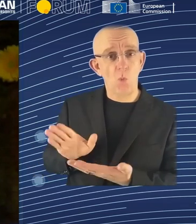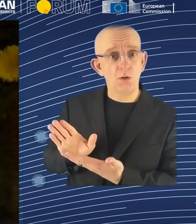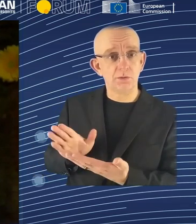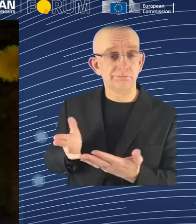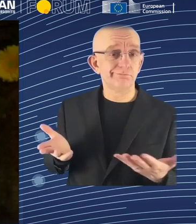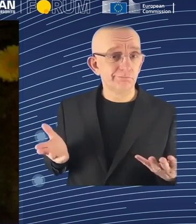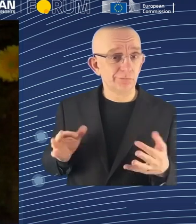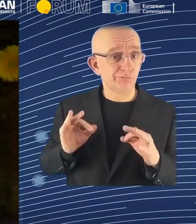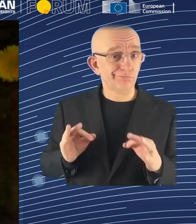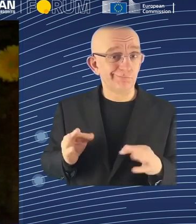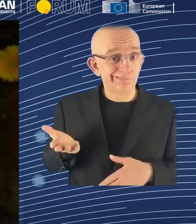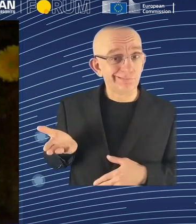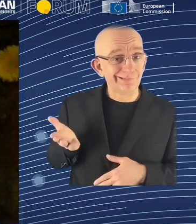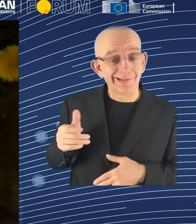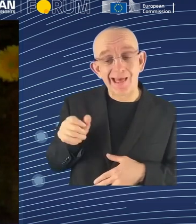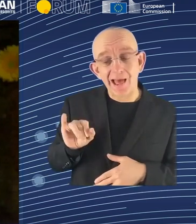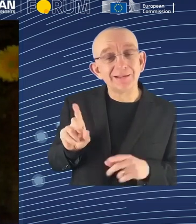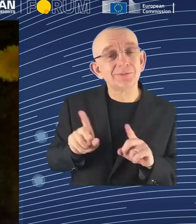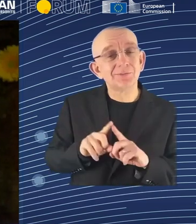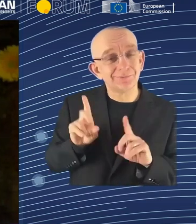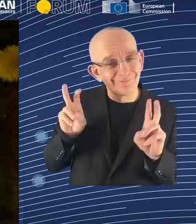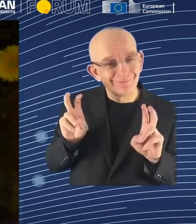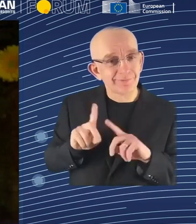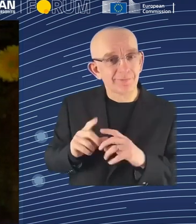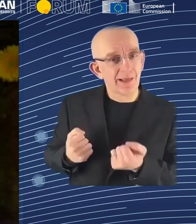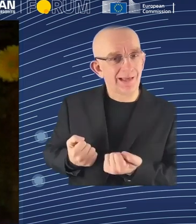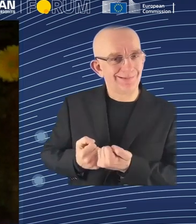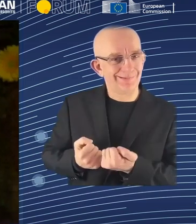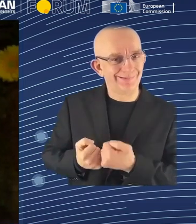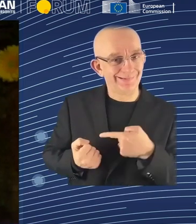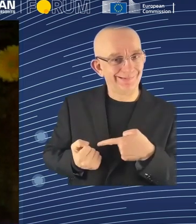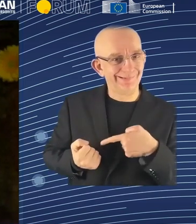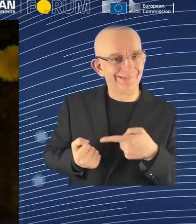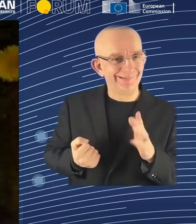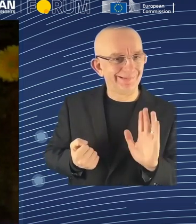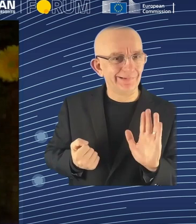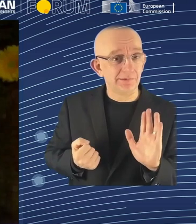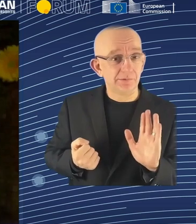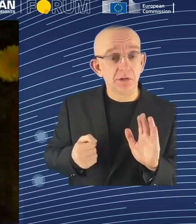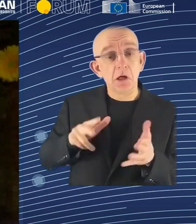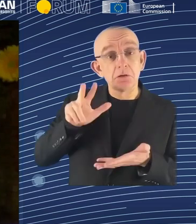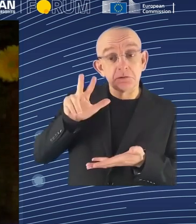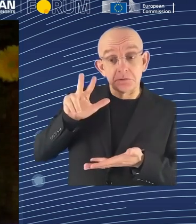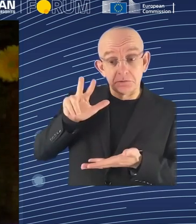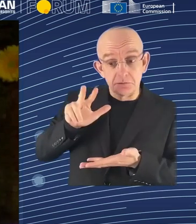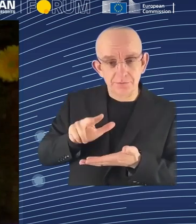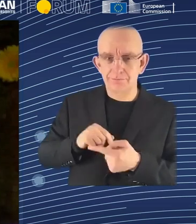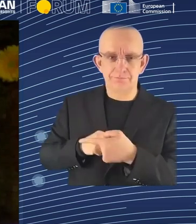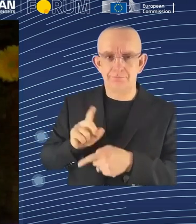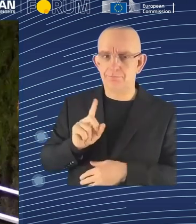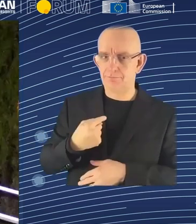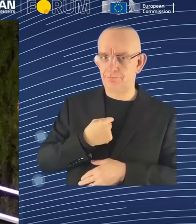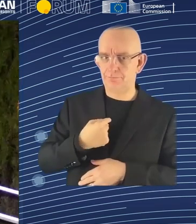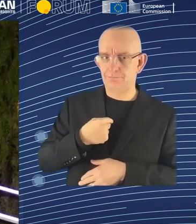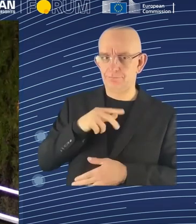make the decision in the end, that's your decision. And that's not the decision of... Yeah, it's not there